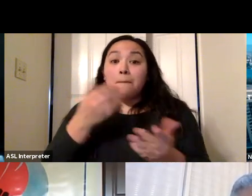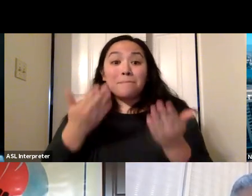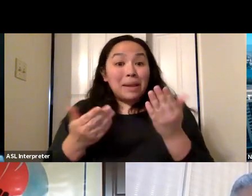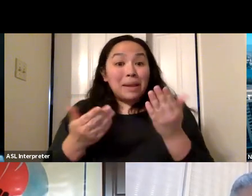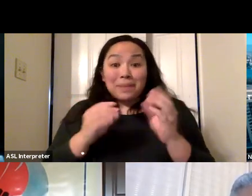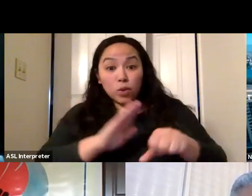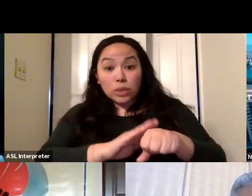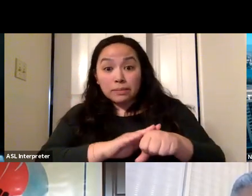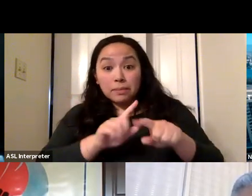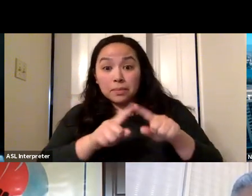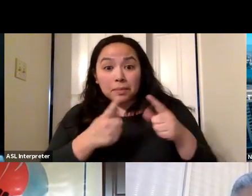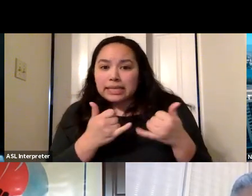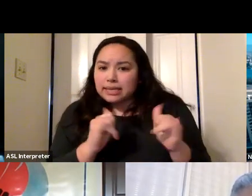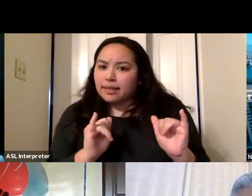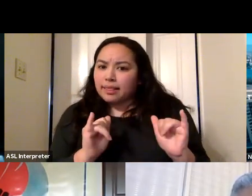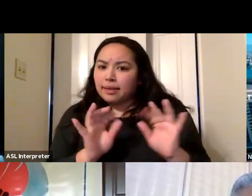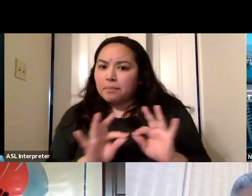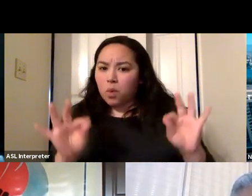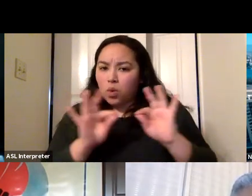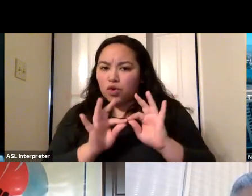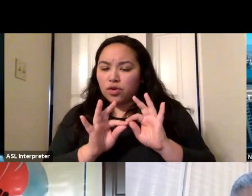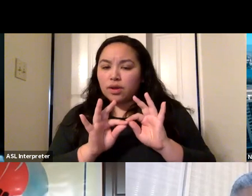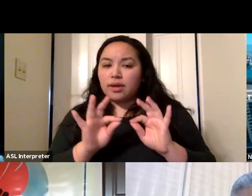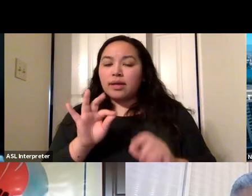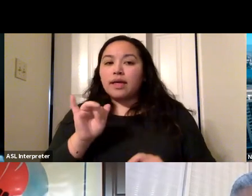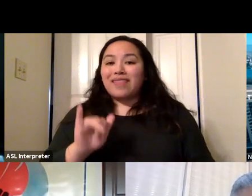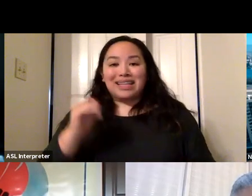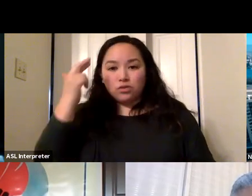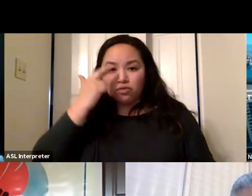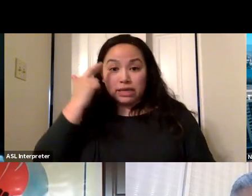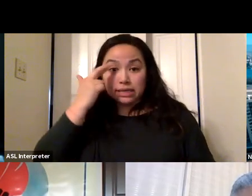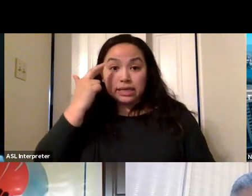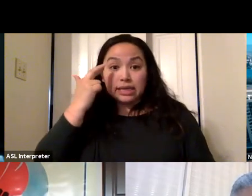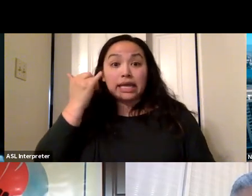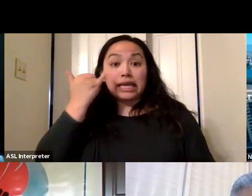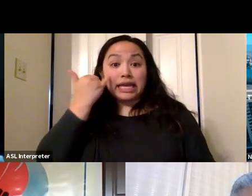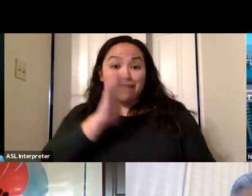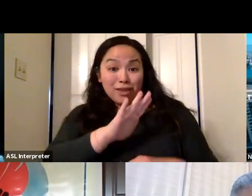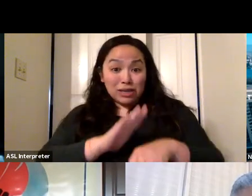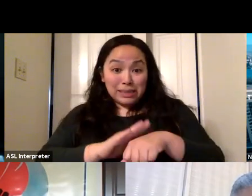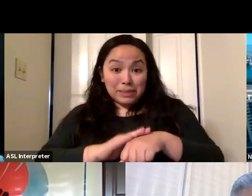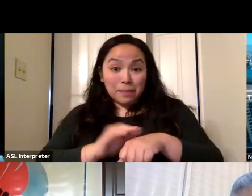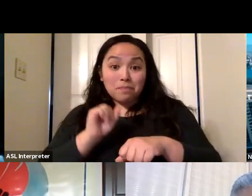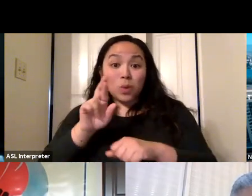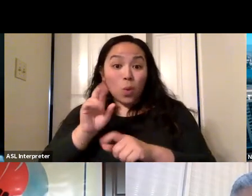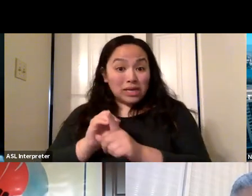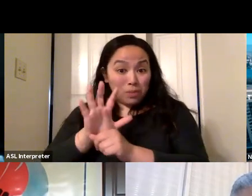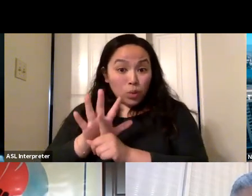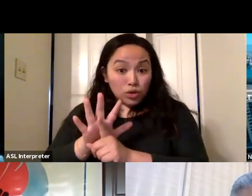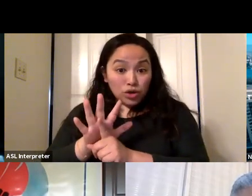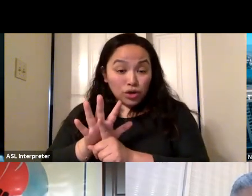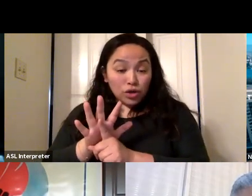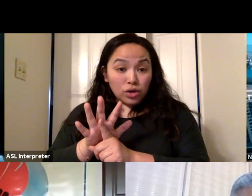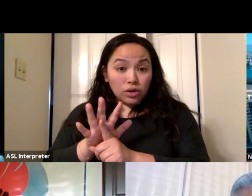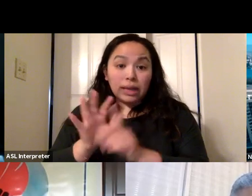important and still relevant. And so that's the reason why certainly if there's symptoms or there's exposure, that it's important to